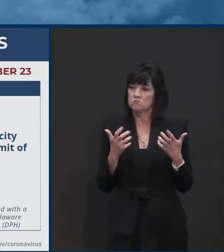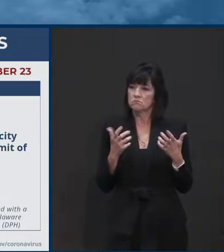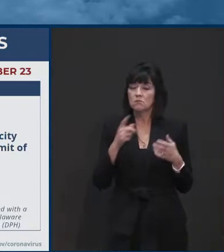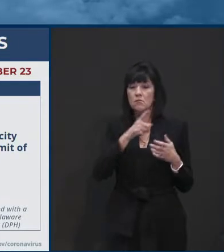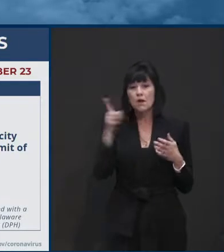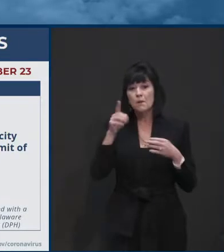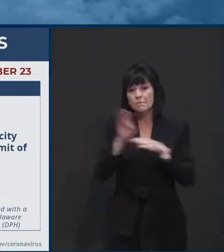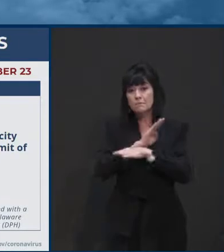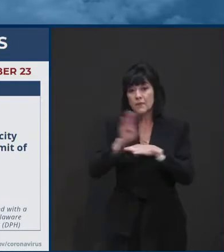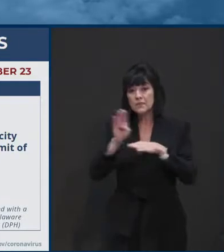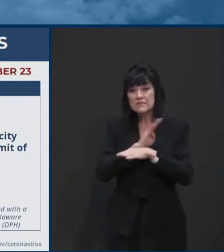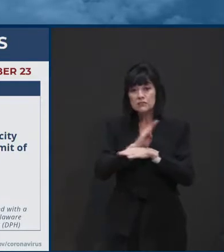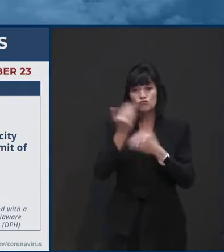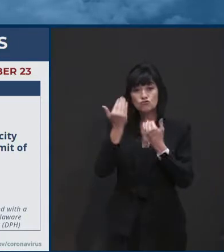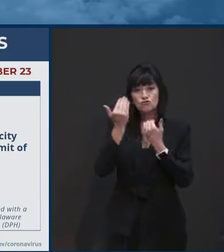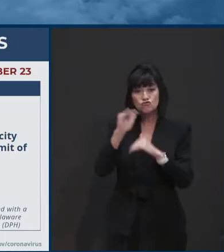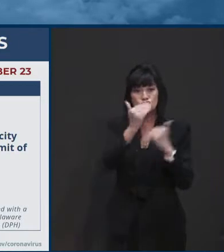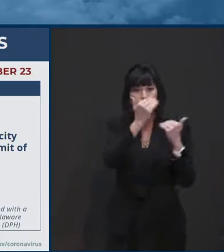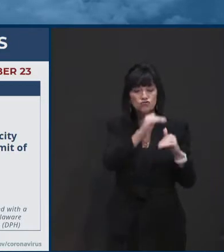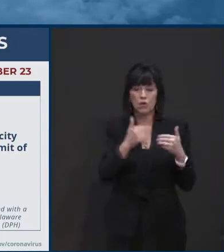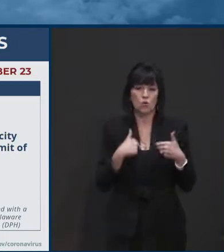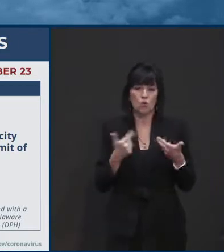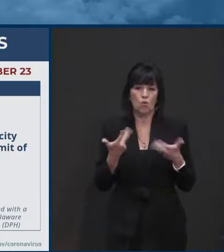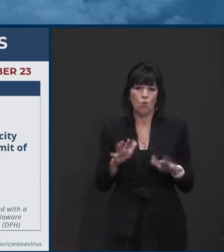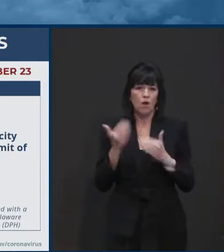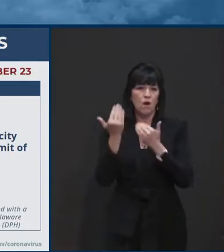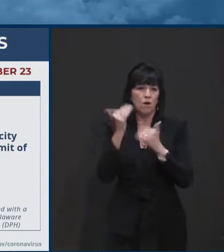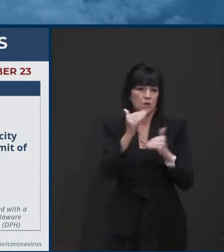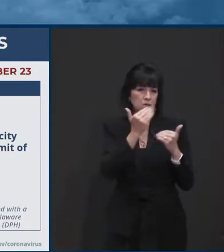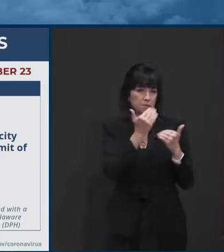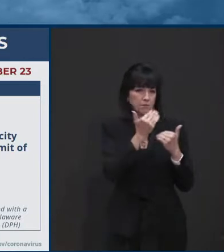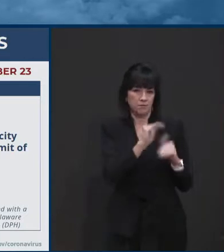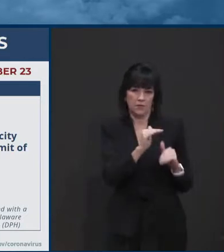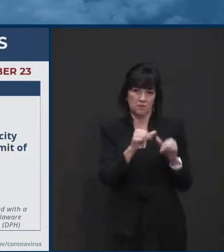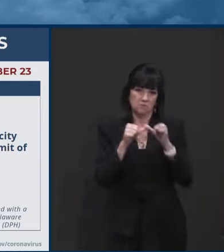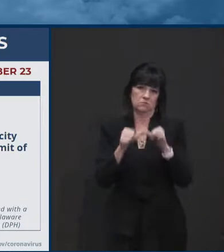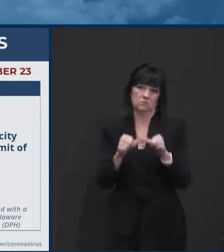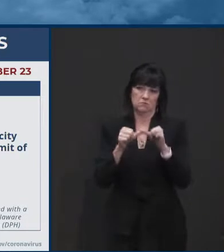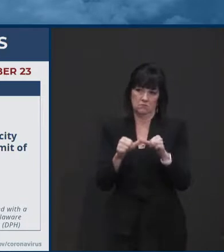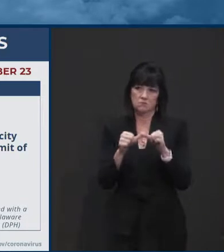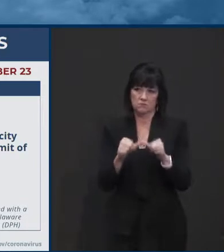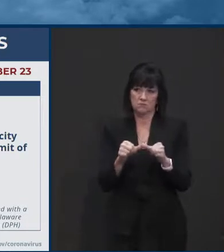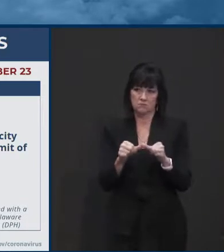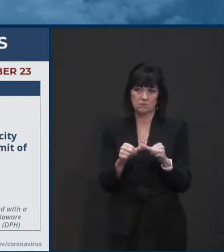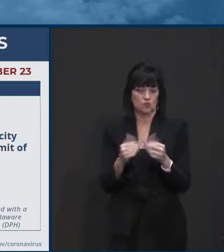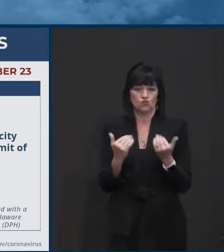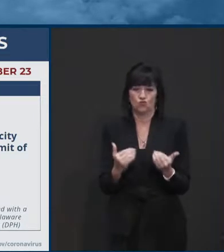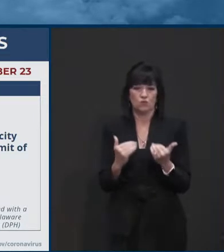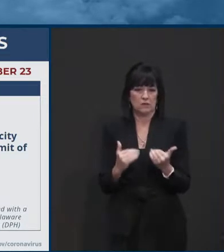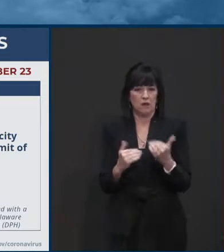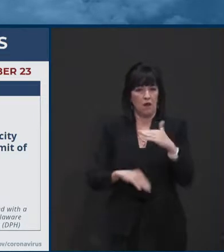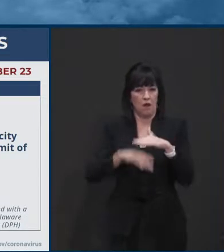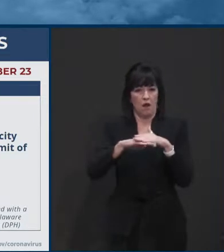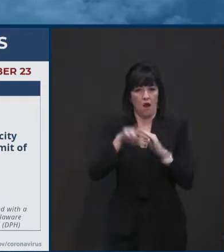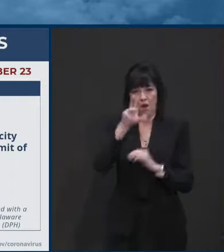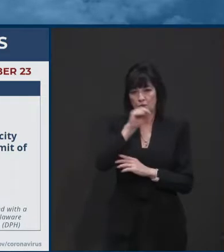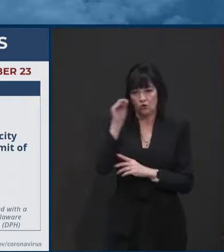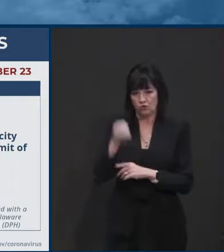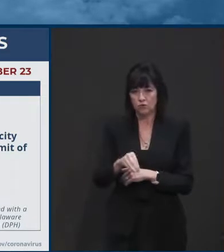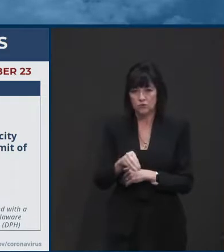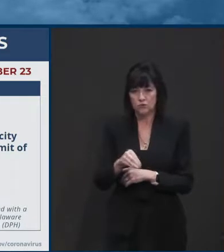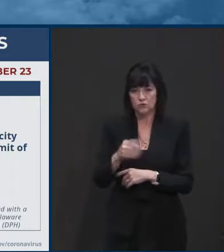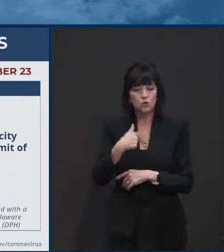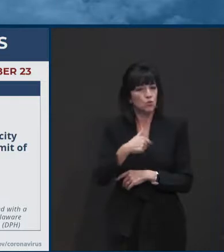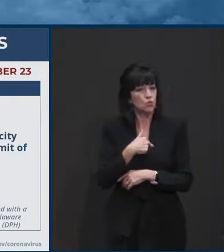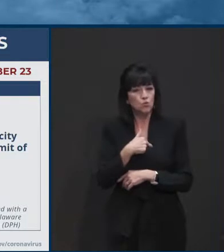of business, particularly hospitality and restaurants, for any longer period of time than need be. And obviously, to keep our